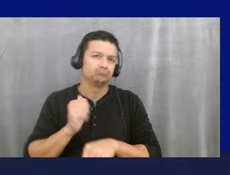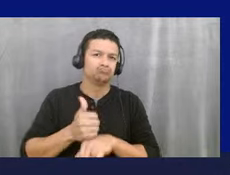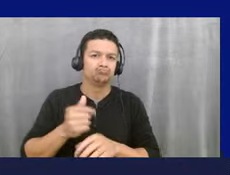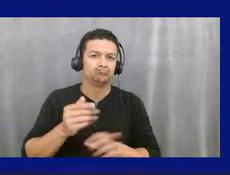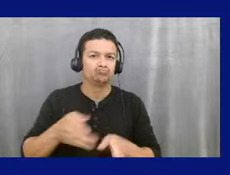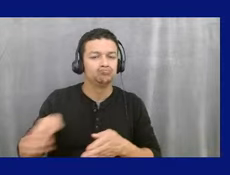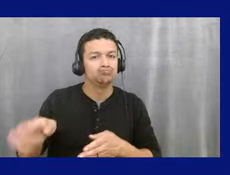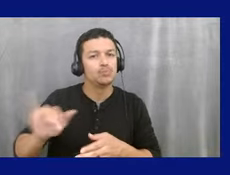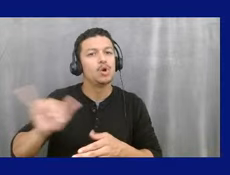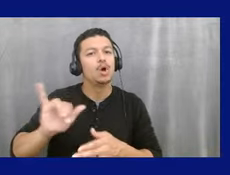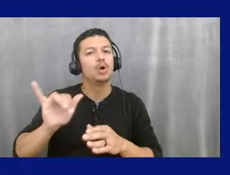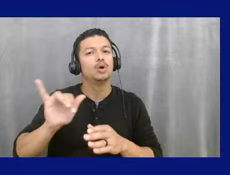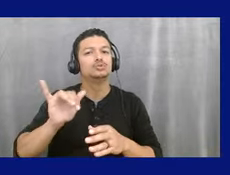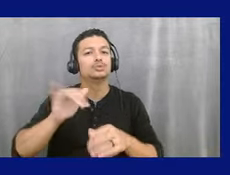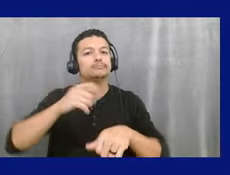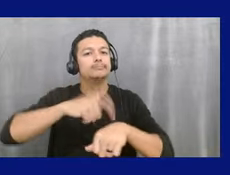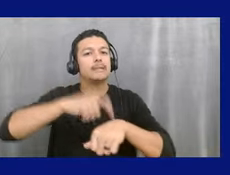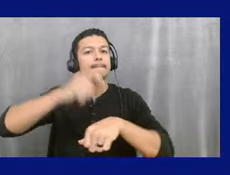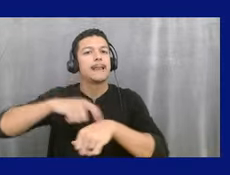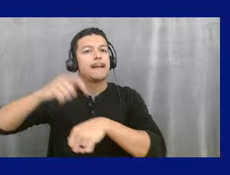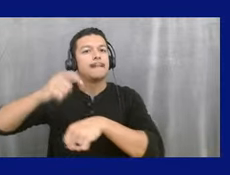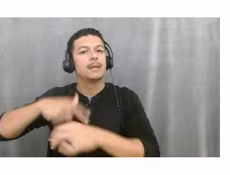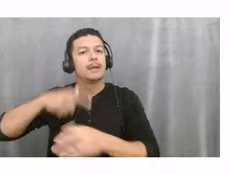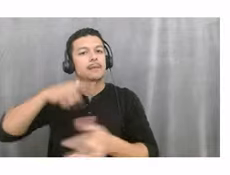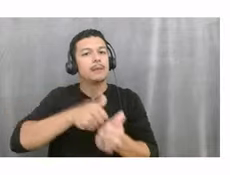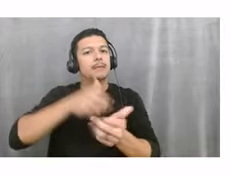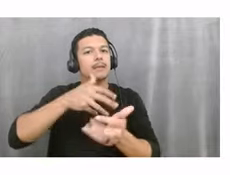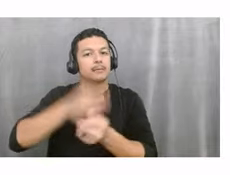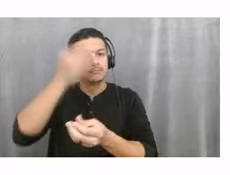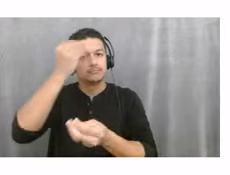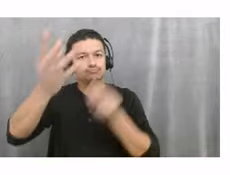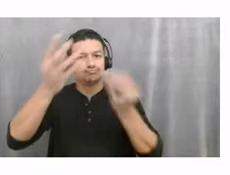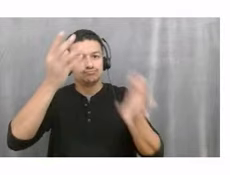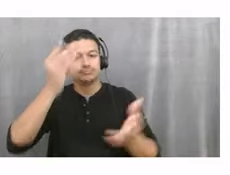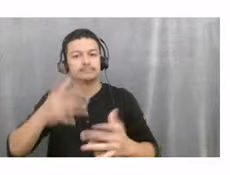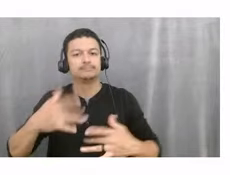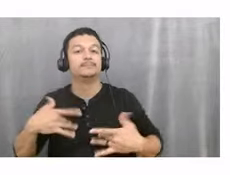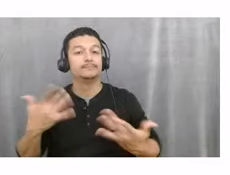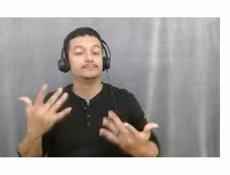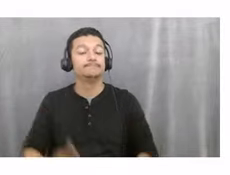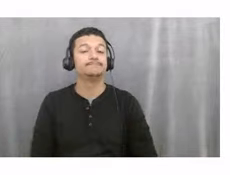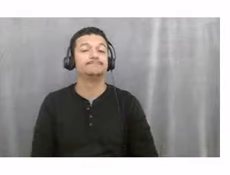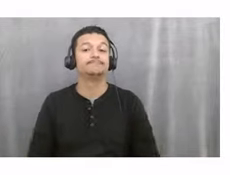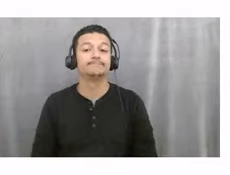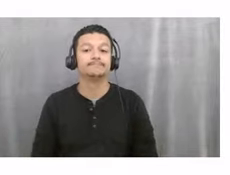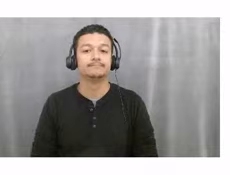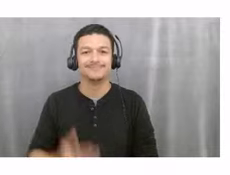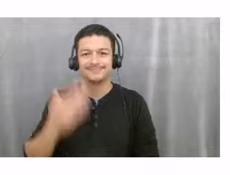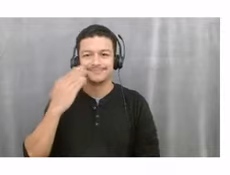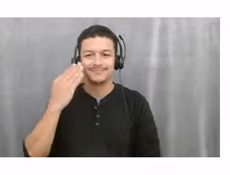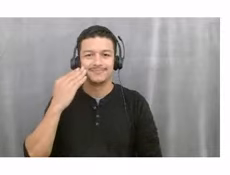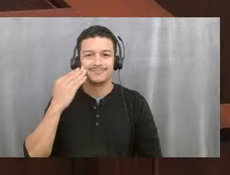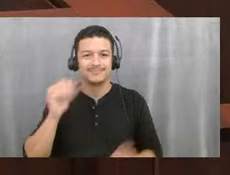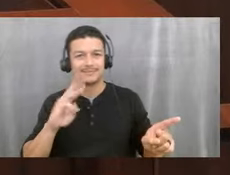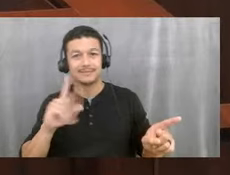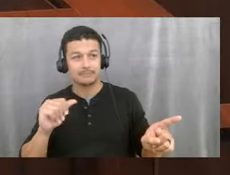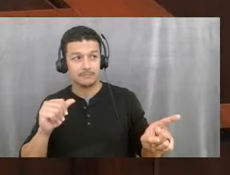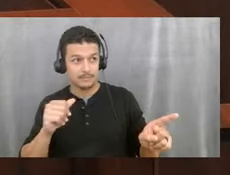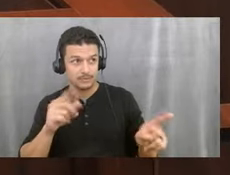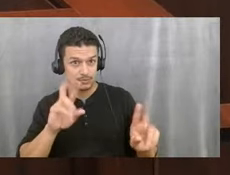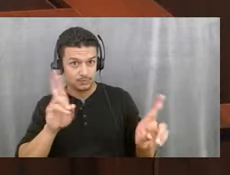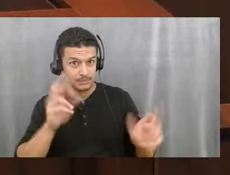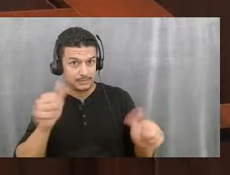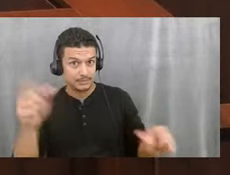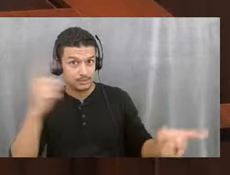periodic updates to both the city commission, um, and, and the city manager. And I know Amanda, Jay, and I were here to answer any questions you guys have.